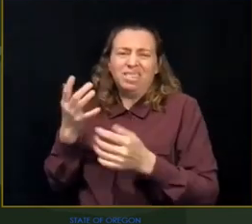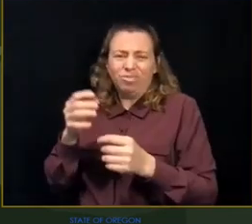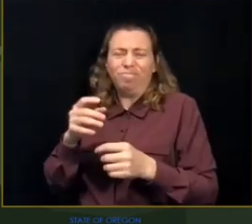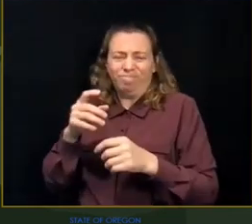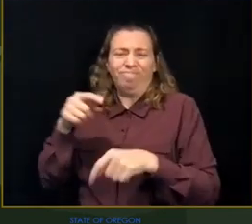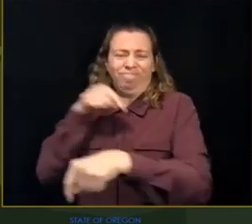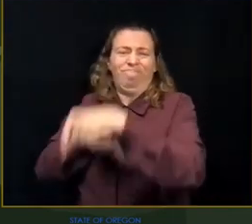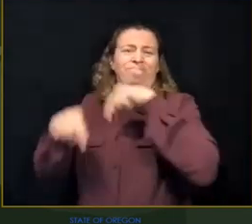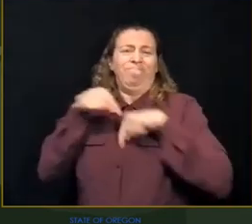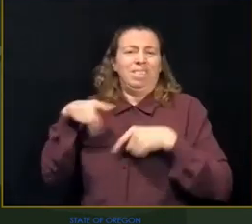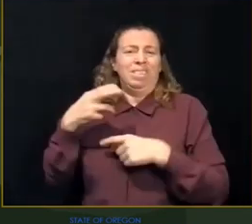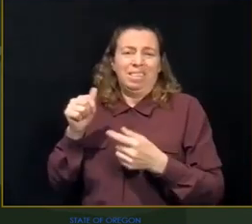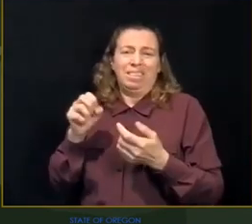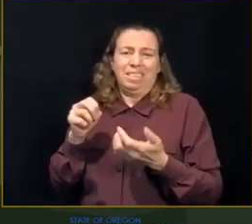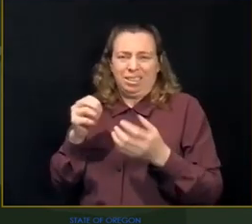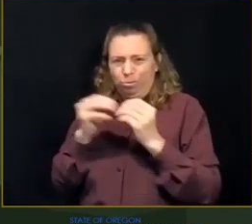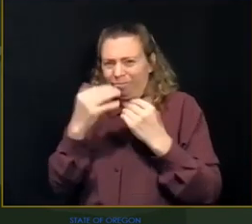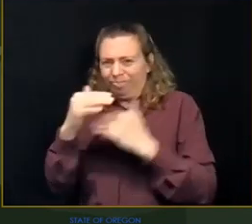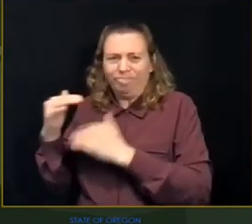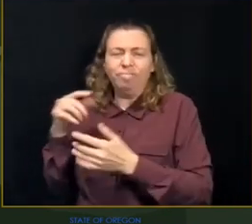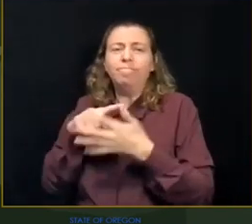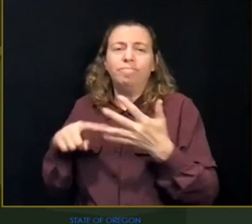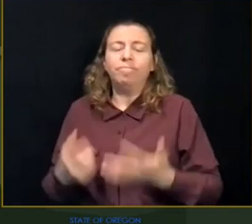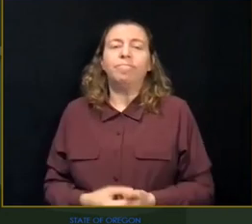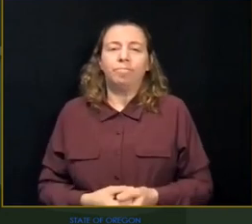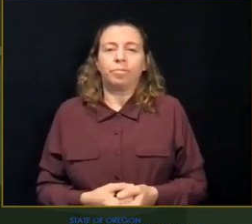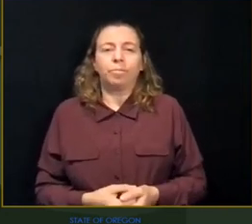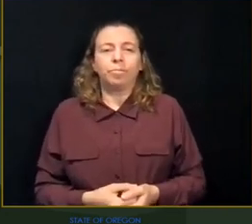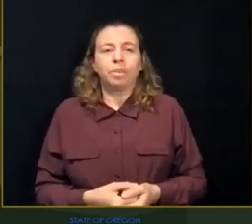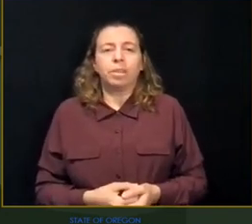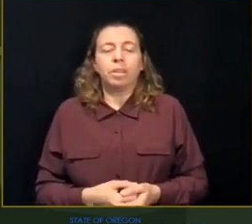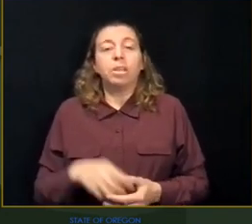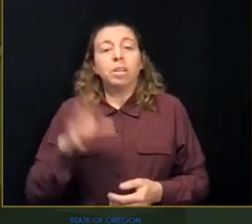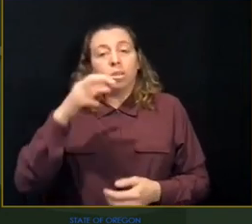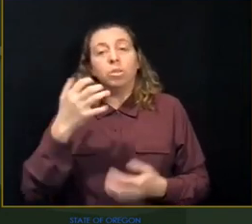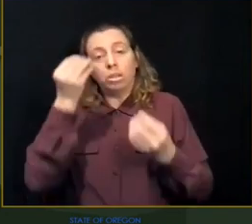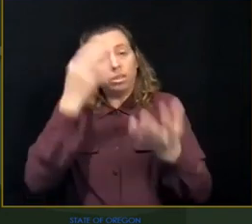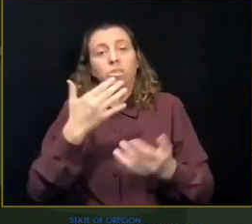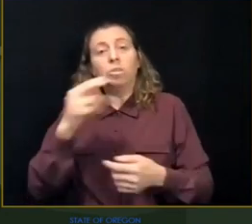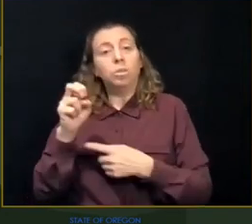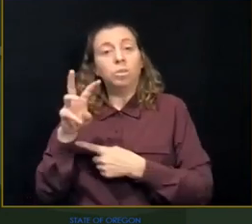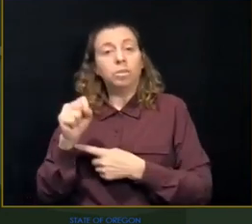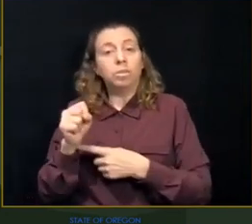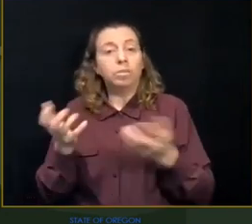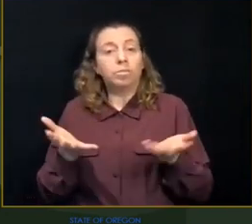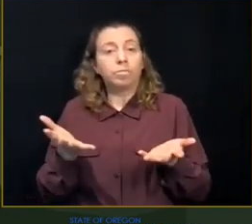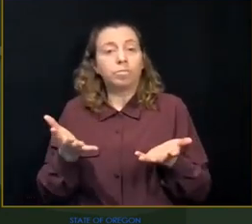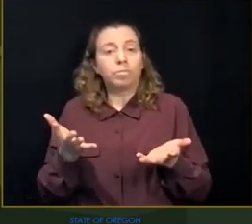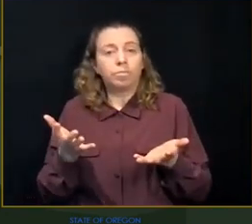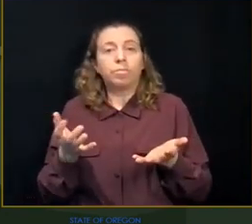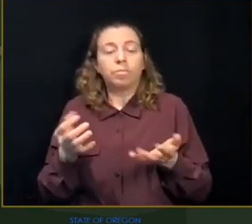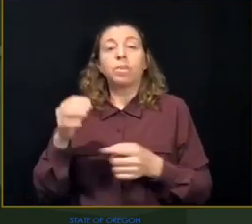There is some good news. The same scientific modeling that predicted increased deaths and hospitalizations